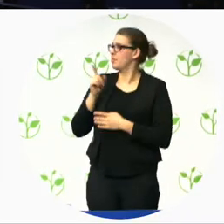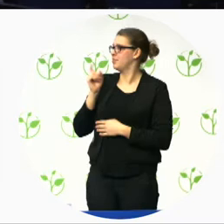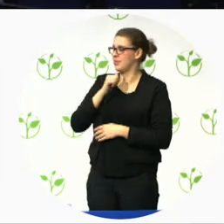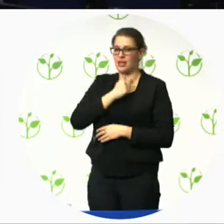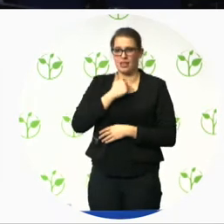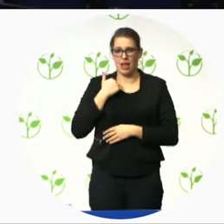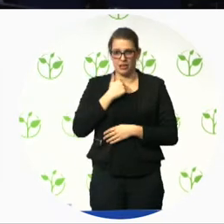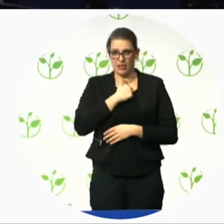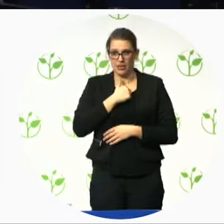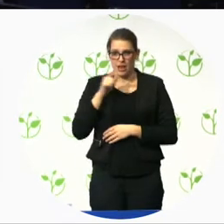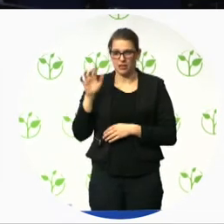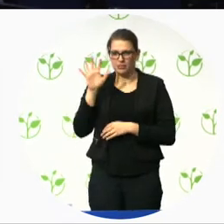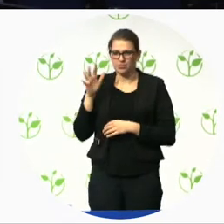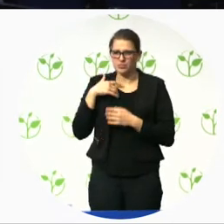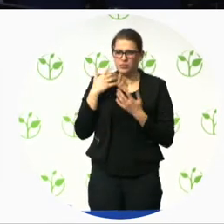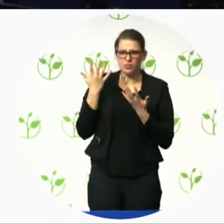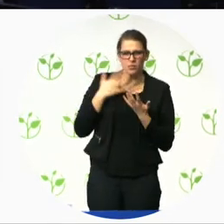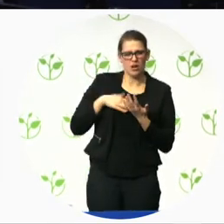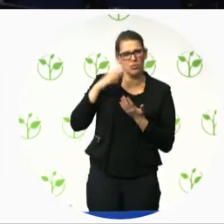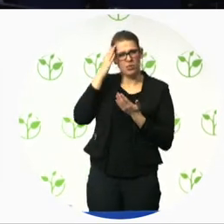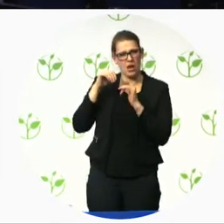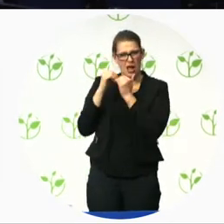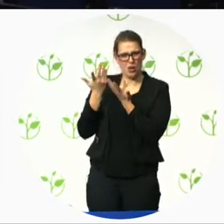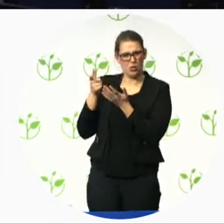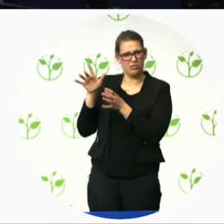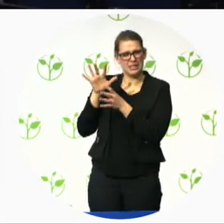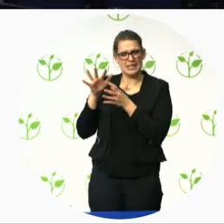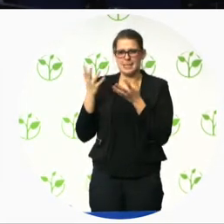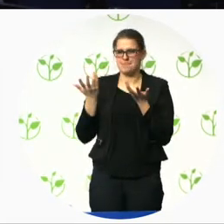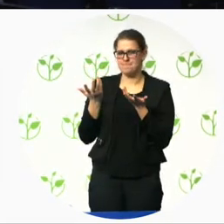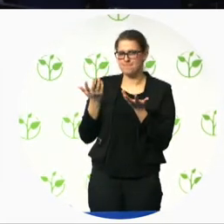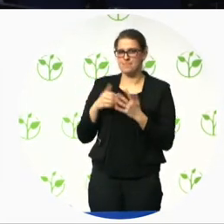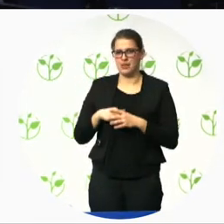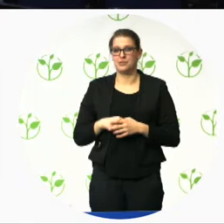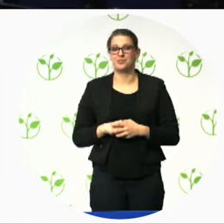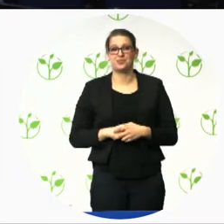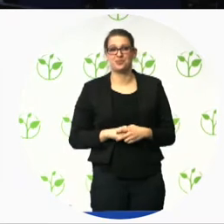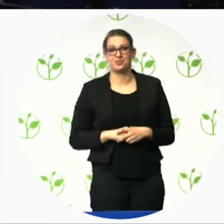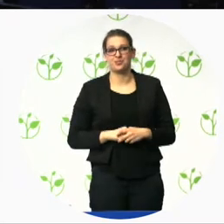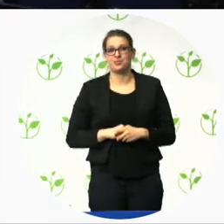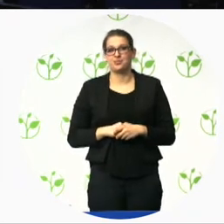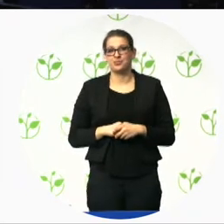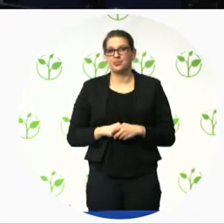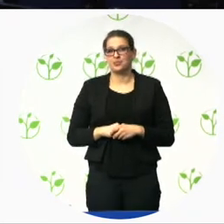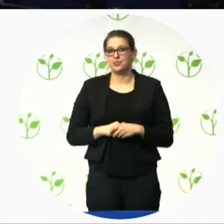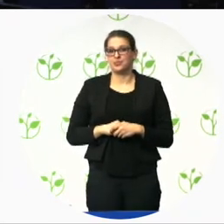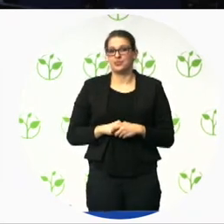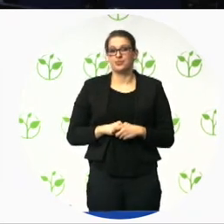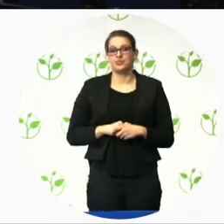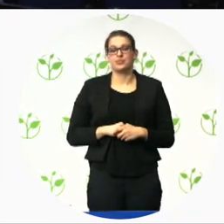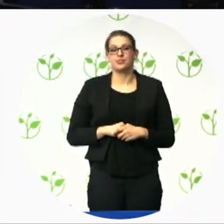pursuing in terms of Ontario is pursuing integrated accessibility standards